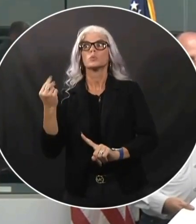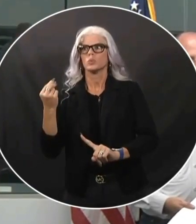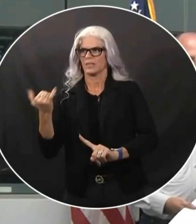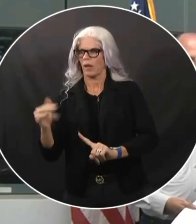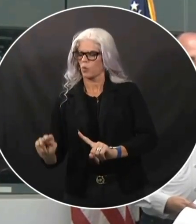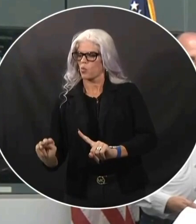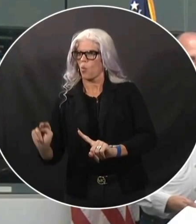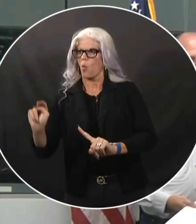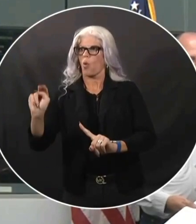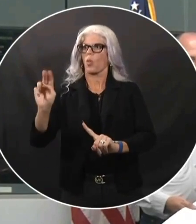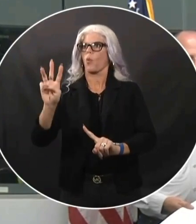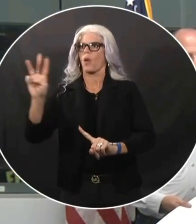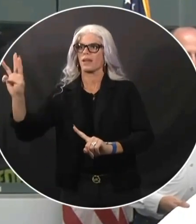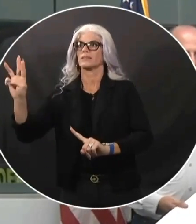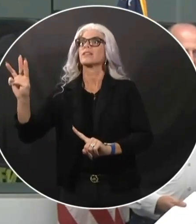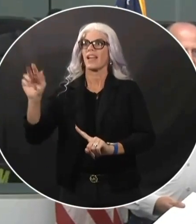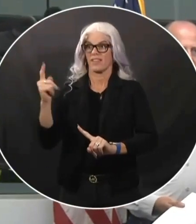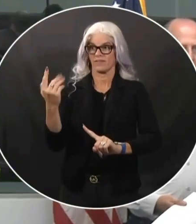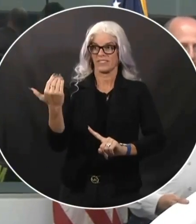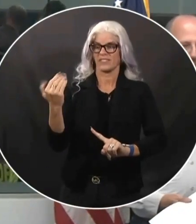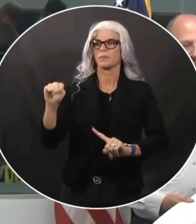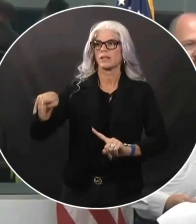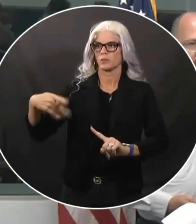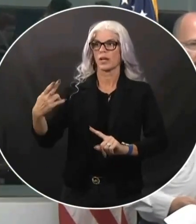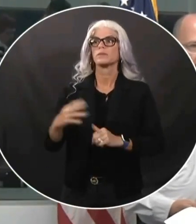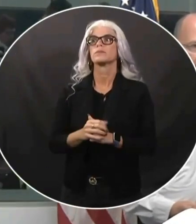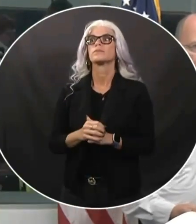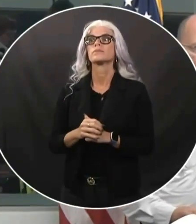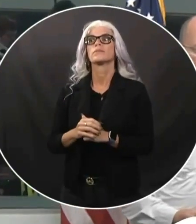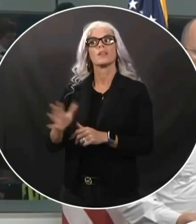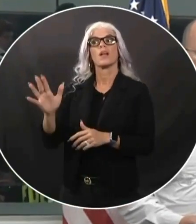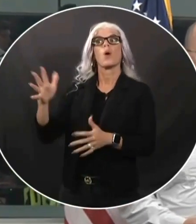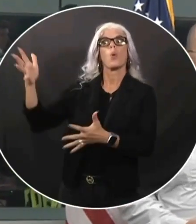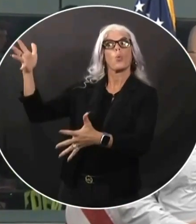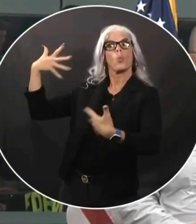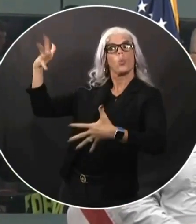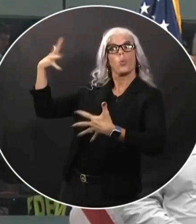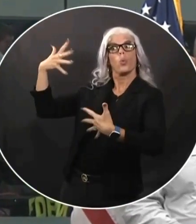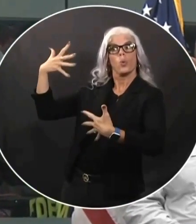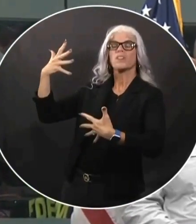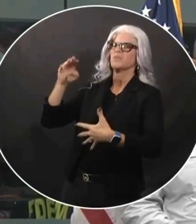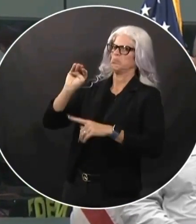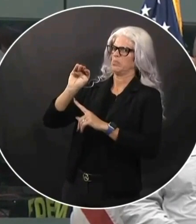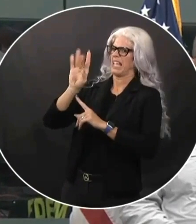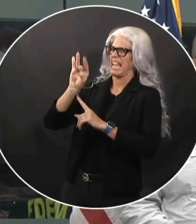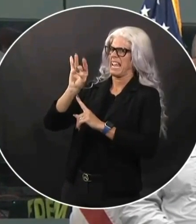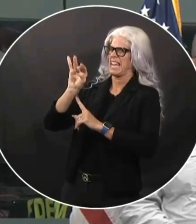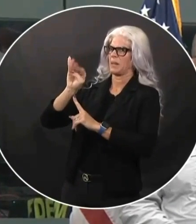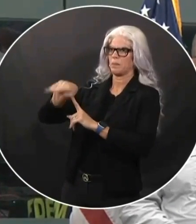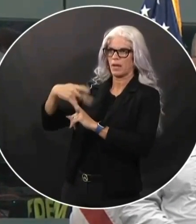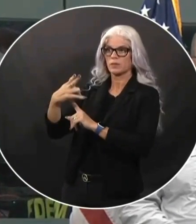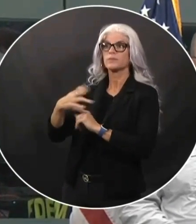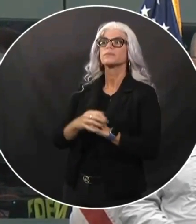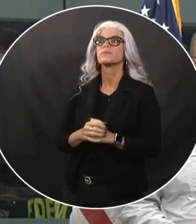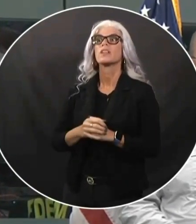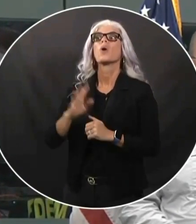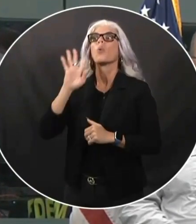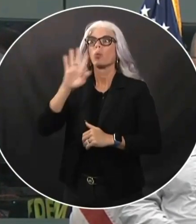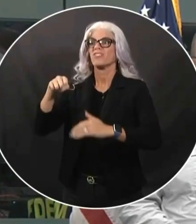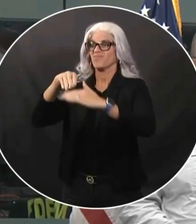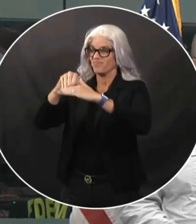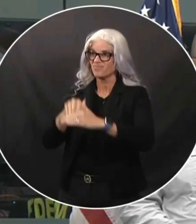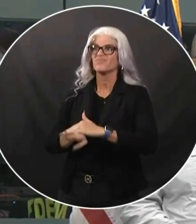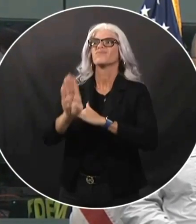Maximum sustained winds are now up to 80 miles an hour and it moves into the Gulf or is expected to strengthen into a major